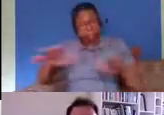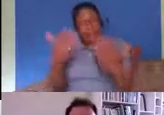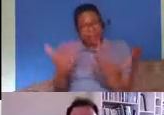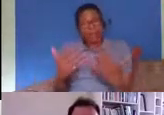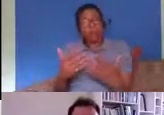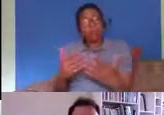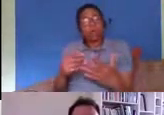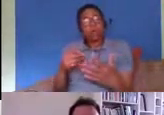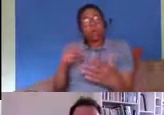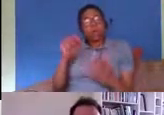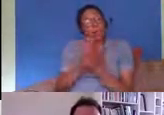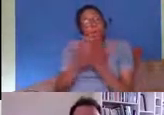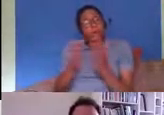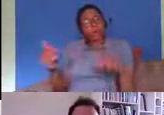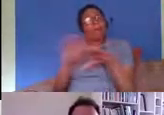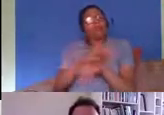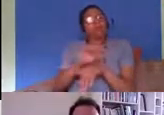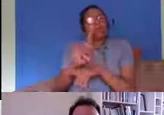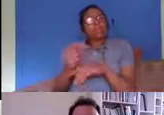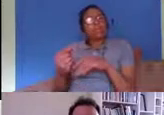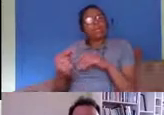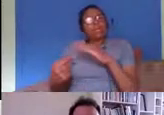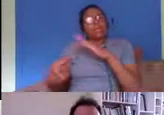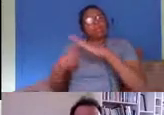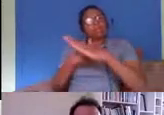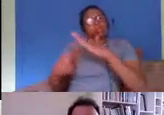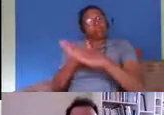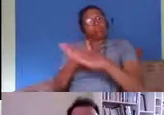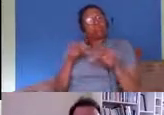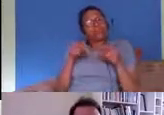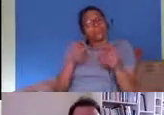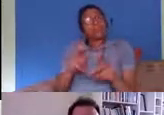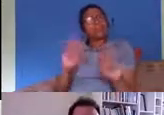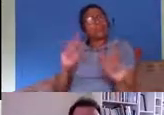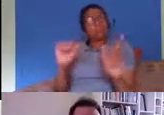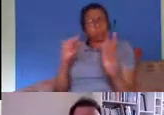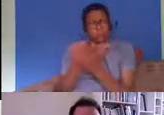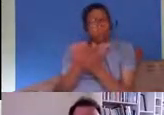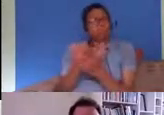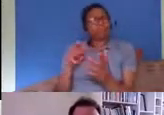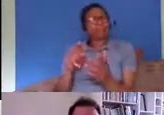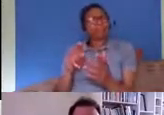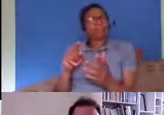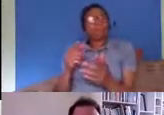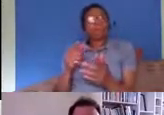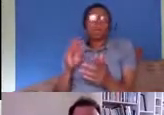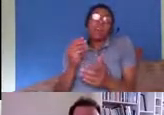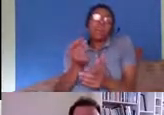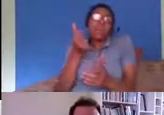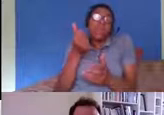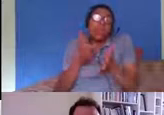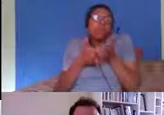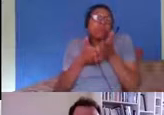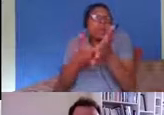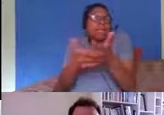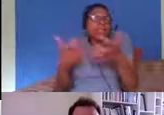what's wrong with it what's gone wrong with it over the last 20 years in particular and with some modest suggestions for how we could start improving